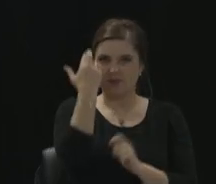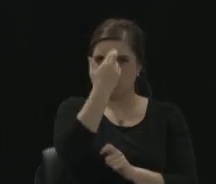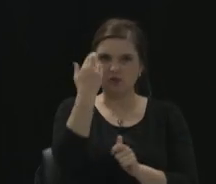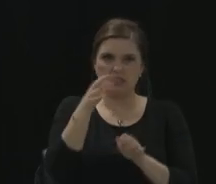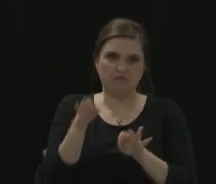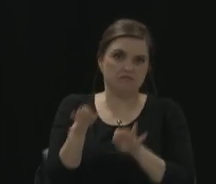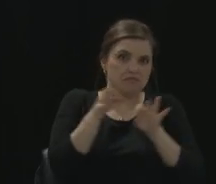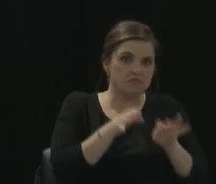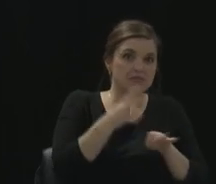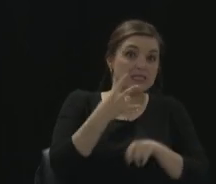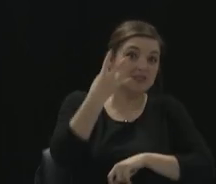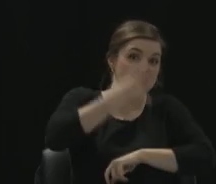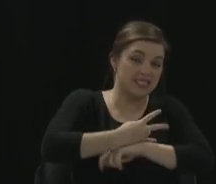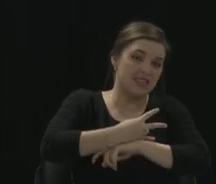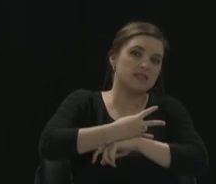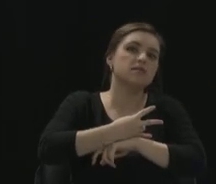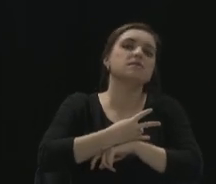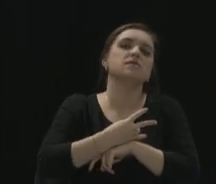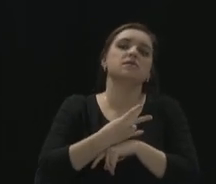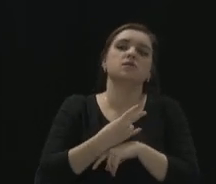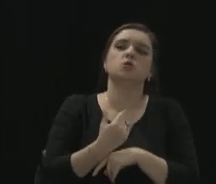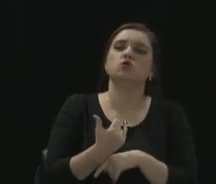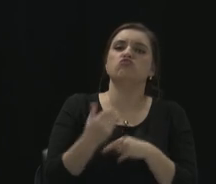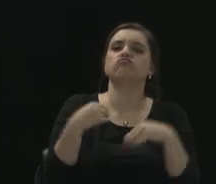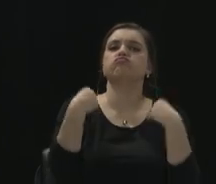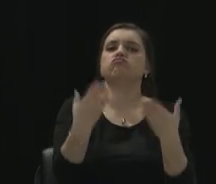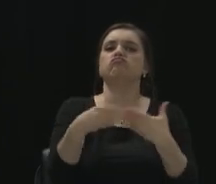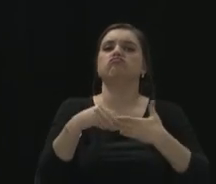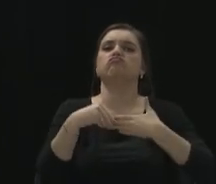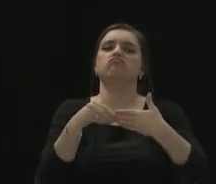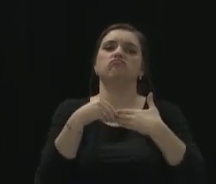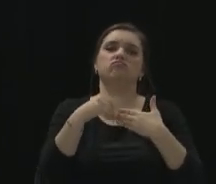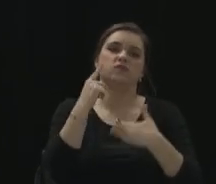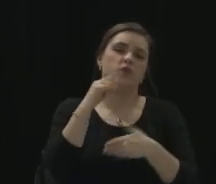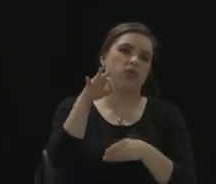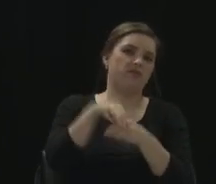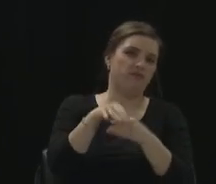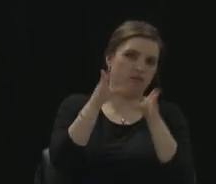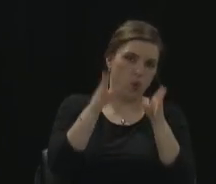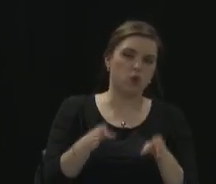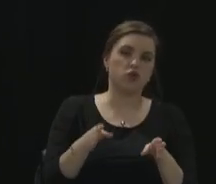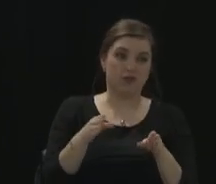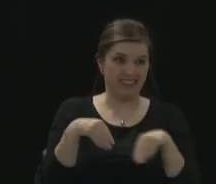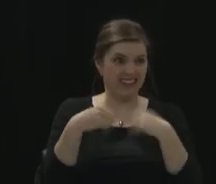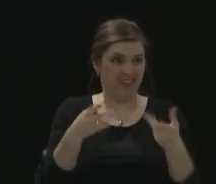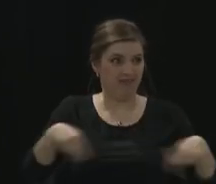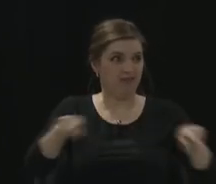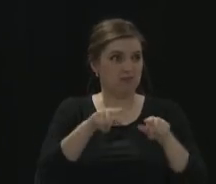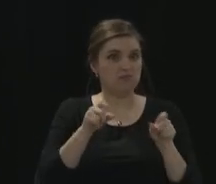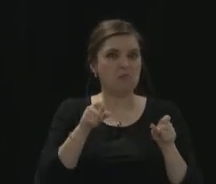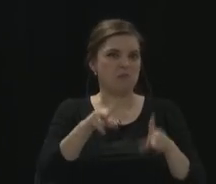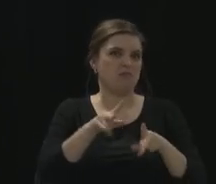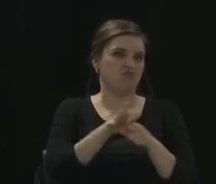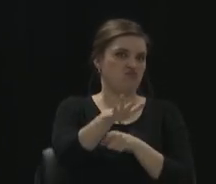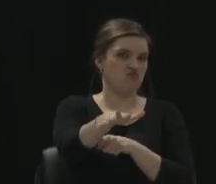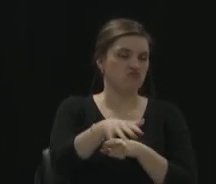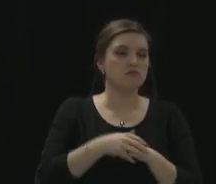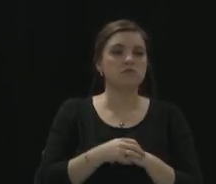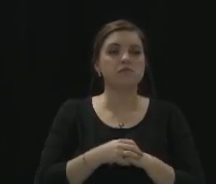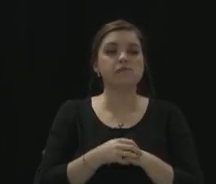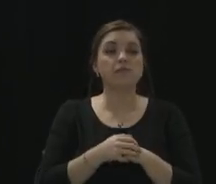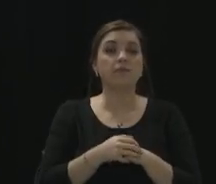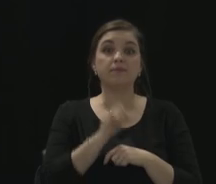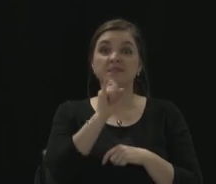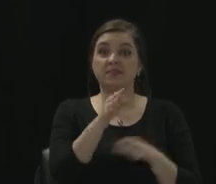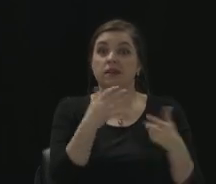seven days is to be realistic about to the voter to make sure that they're having the opportunity. Now, if you have your absentee ballot